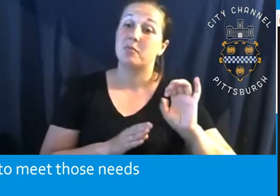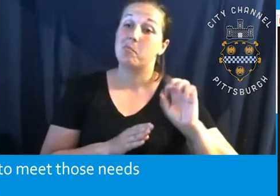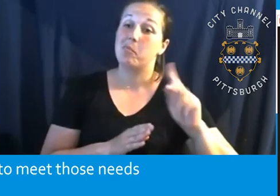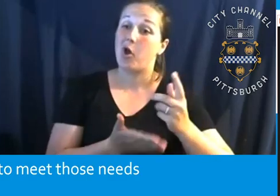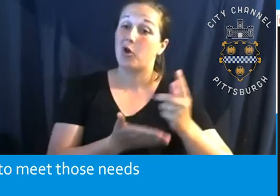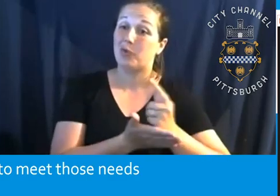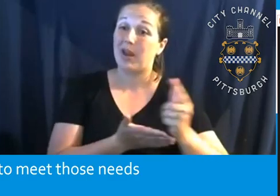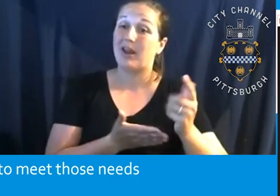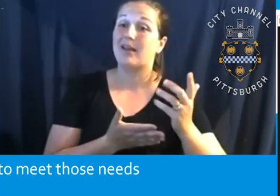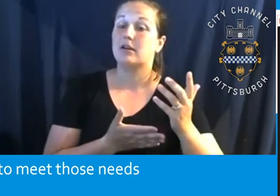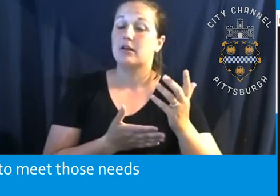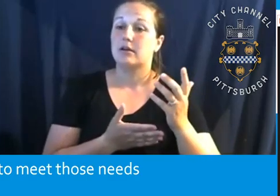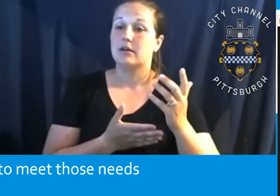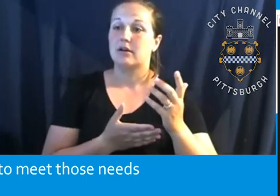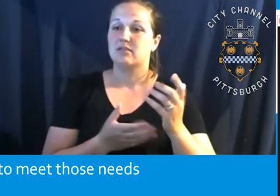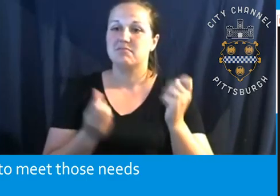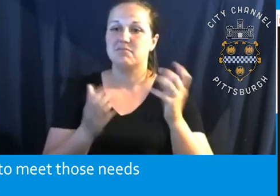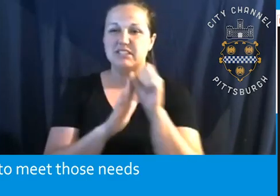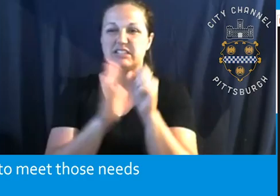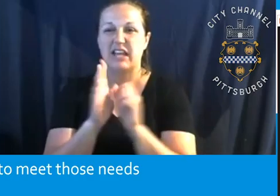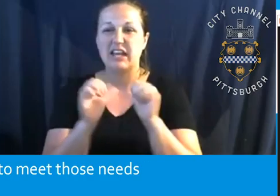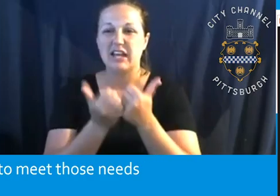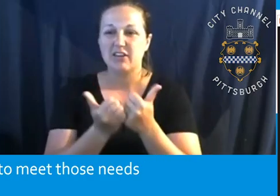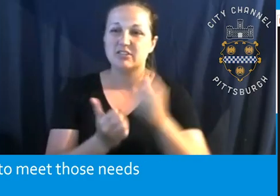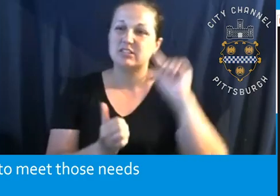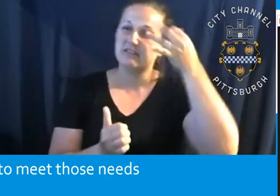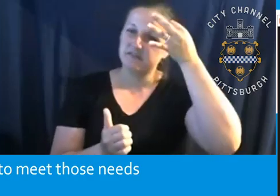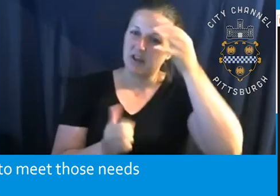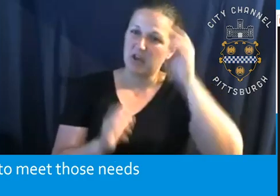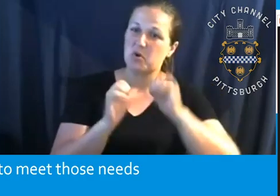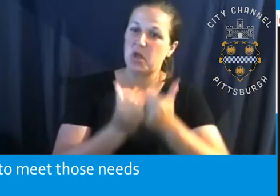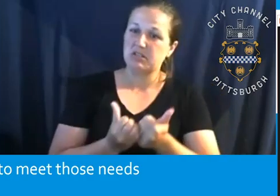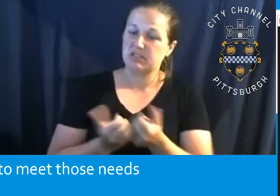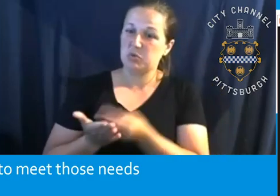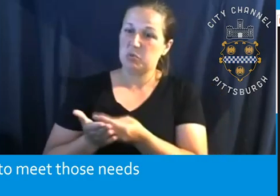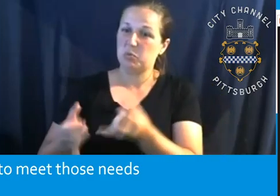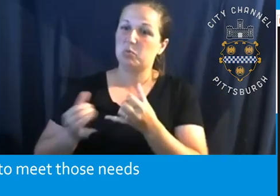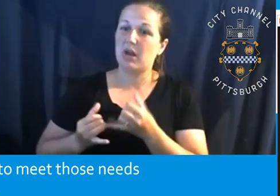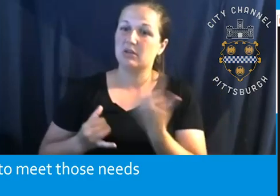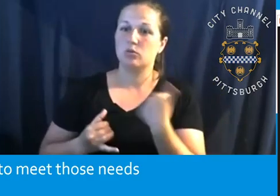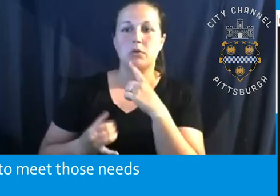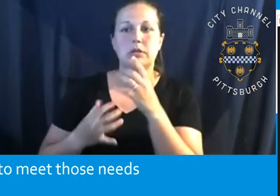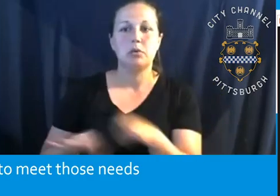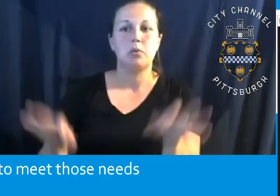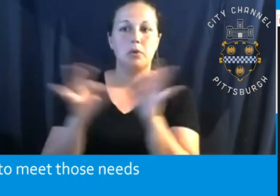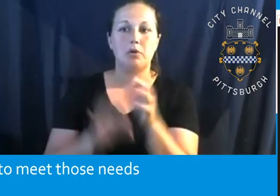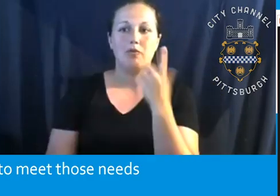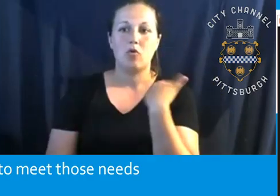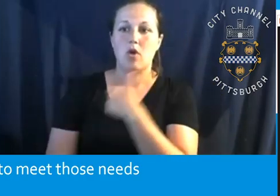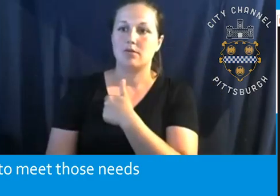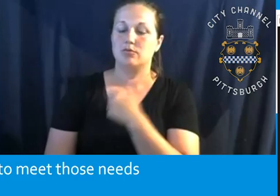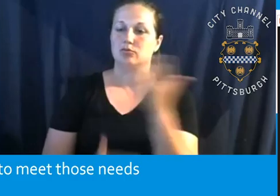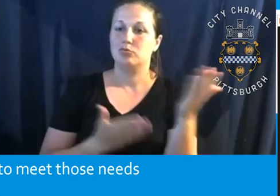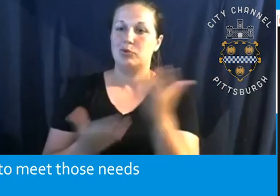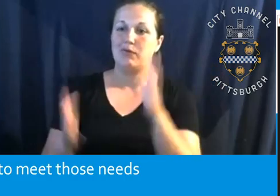from a variety of state agencies and in some cases, federal agencies. Um, then these are all critical for us trying to deliver great projects to our